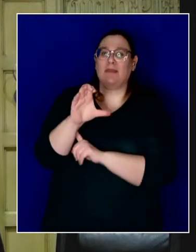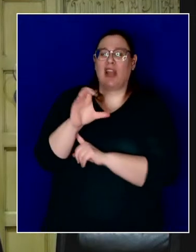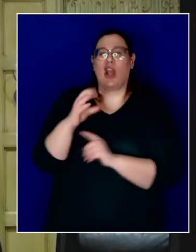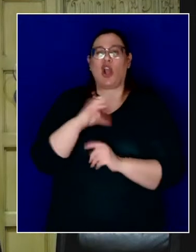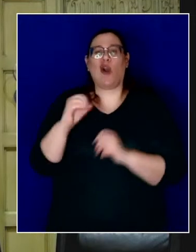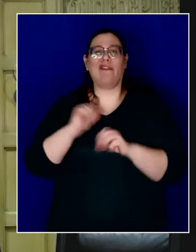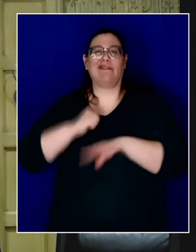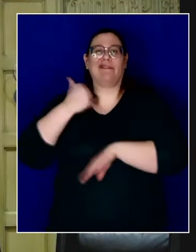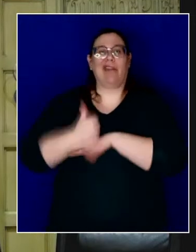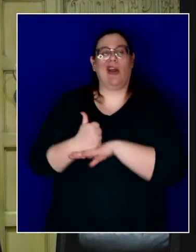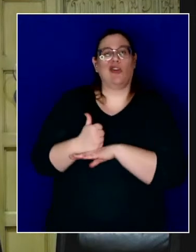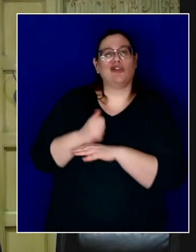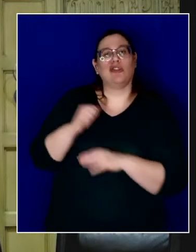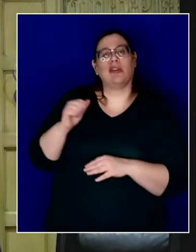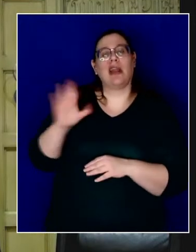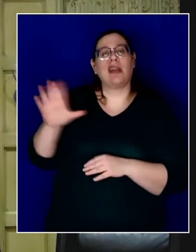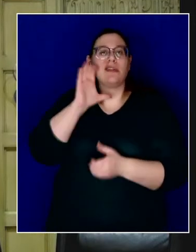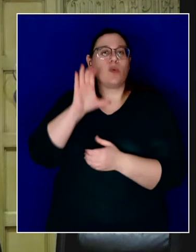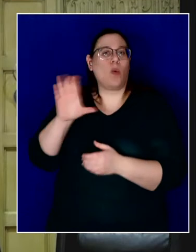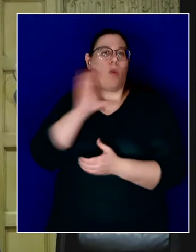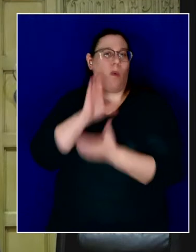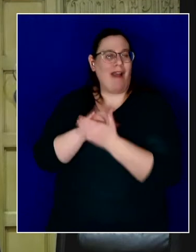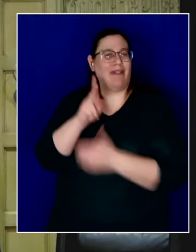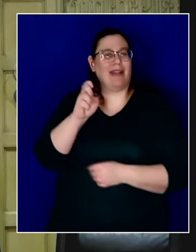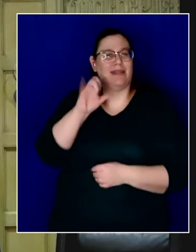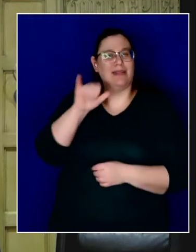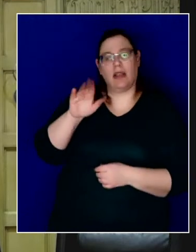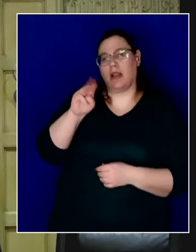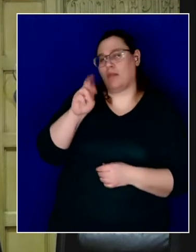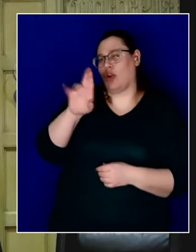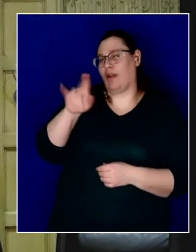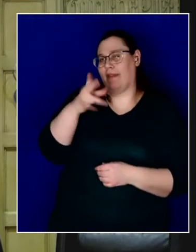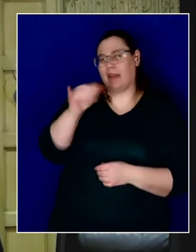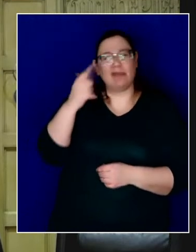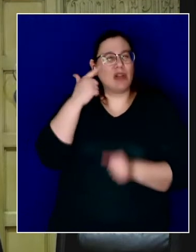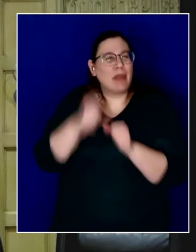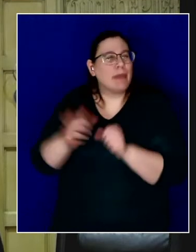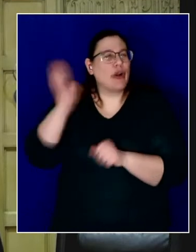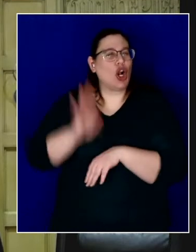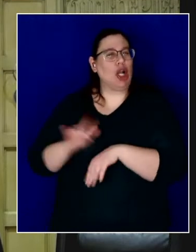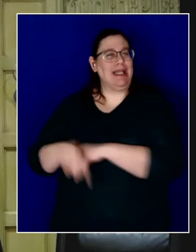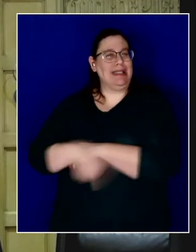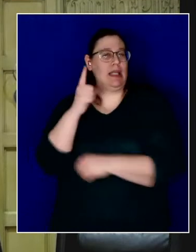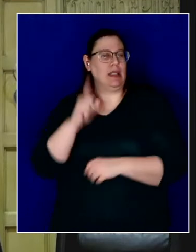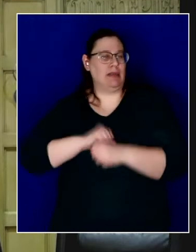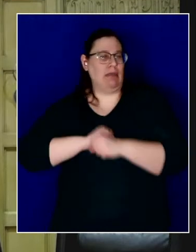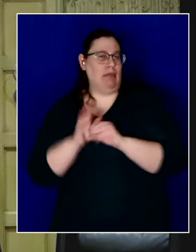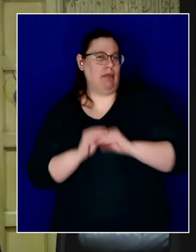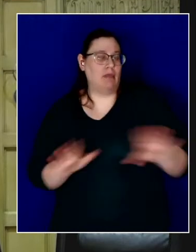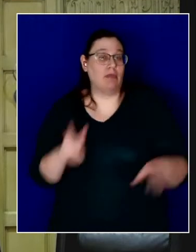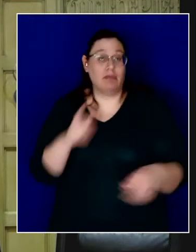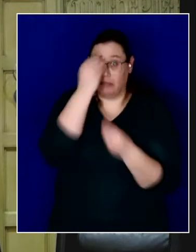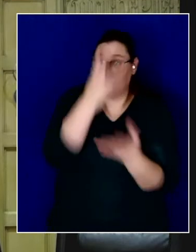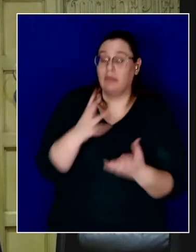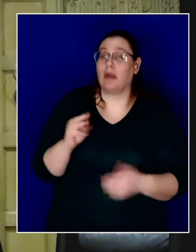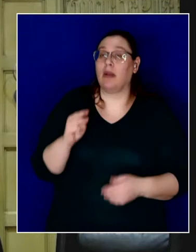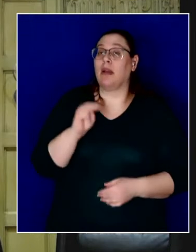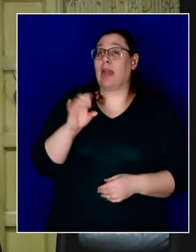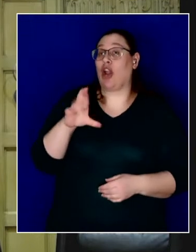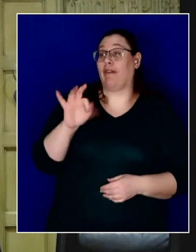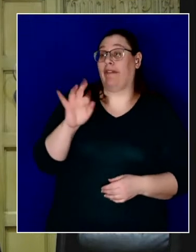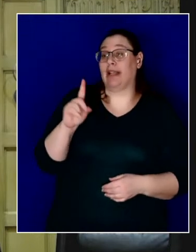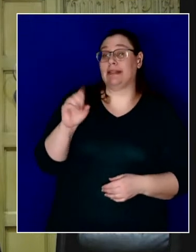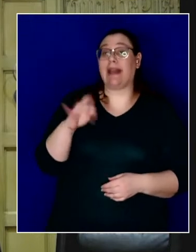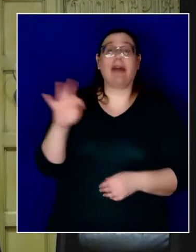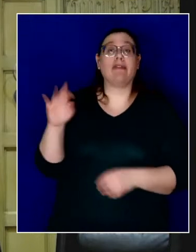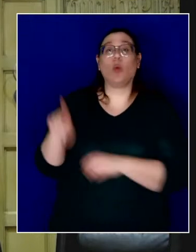incredible wife, Kelsey Murphy. Many months ago, if you remember, in the early days of COVID-19, I shared with you that the Mayor's Fund staff opened the mailbox